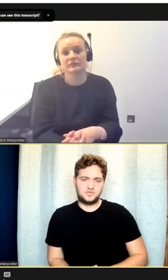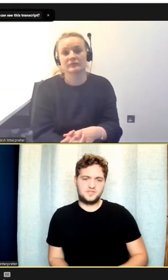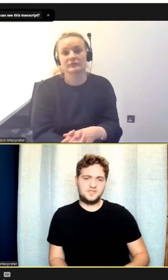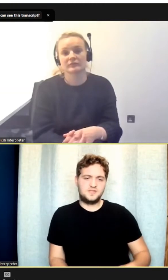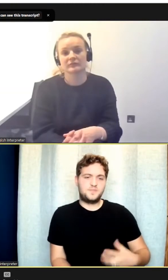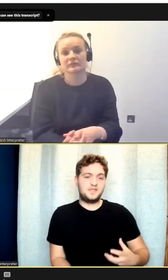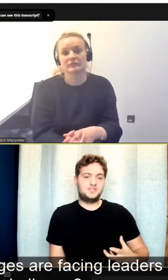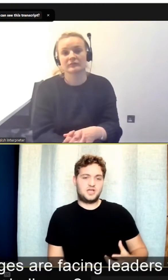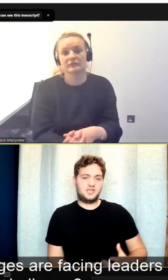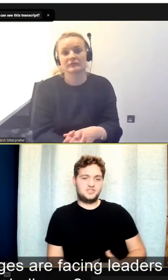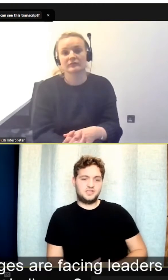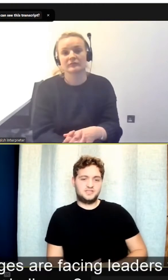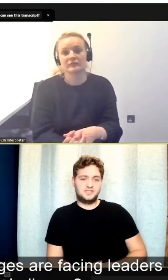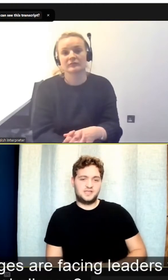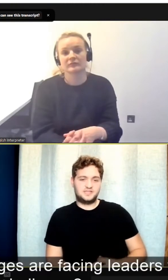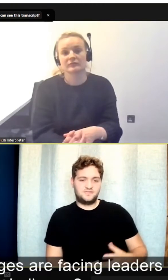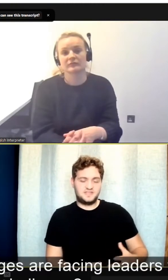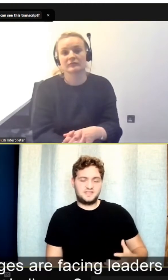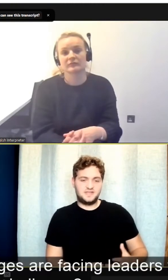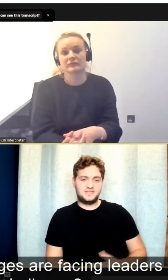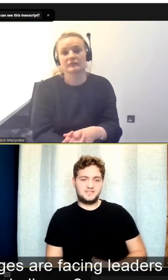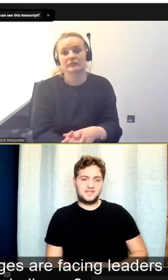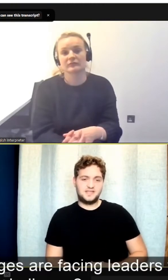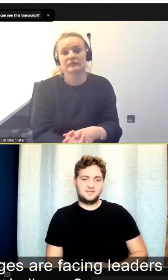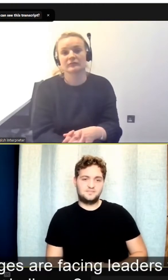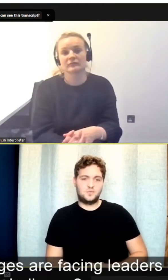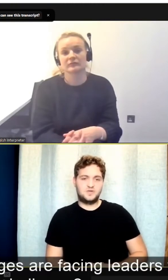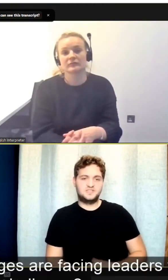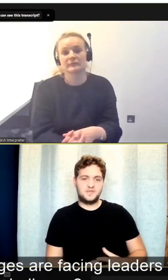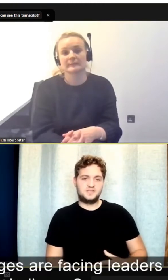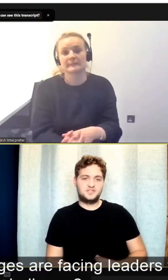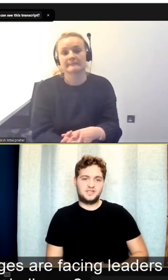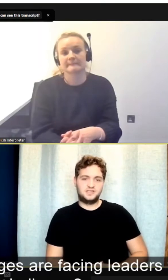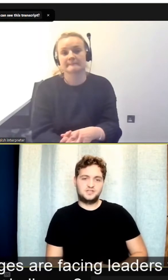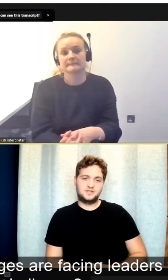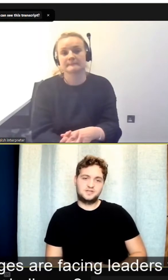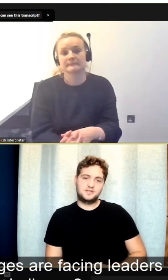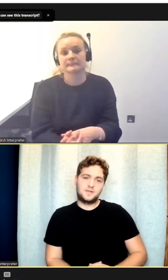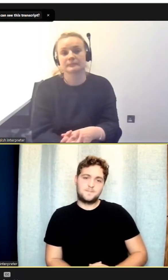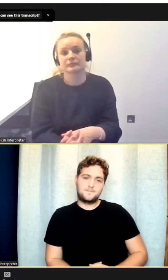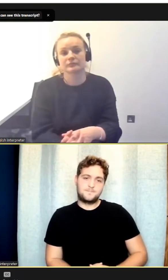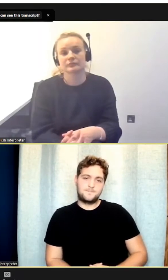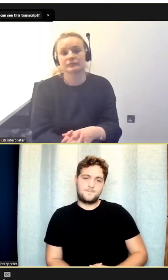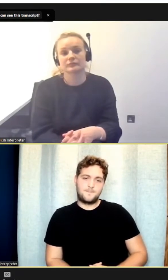So what do you think the big challenges that's facing leaders today? What is the biggest challenge?